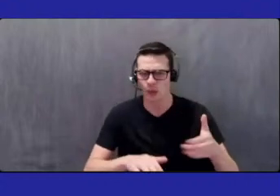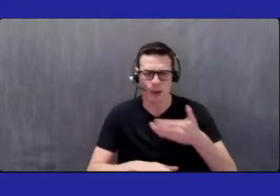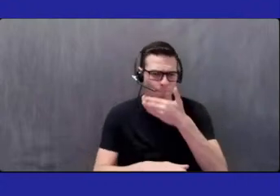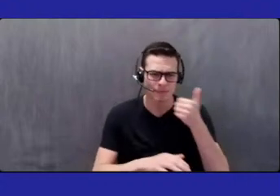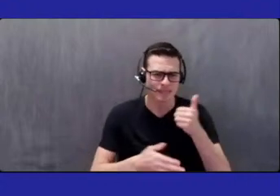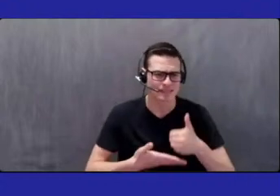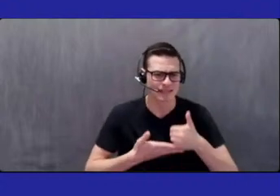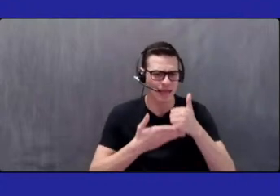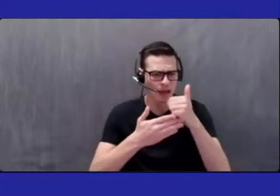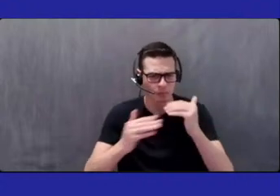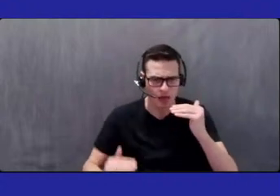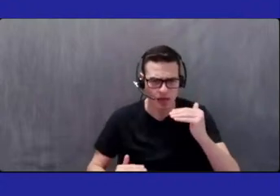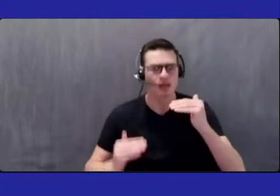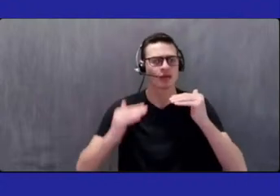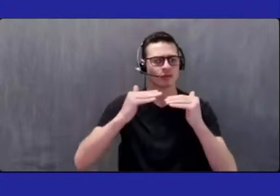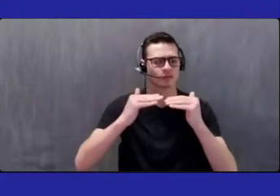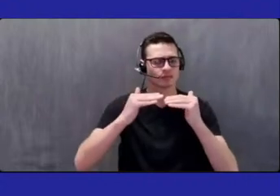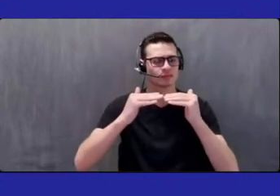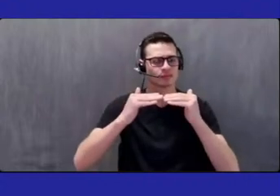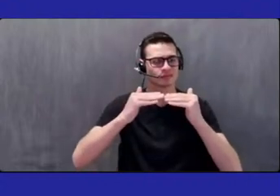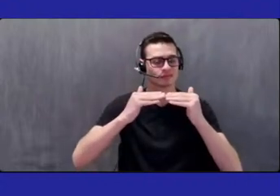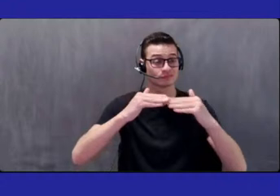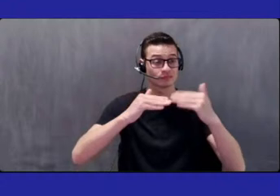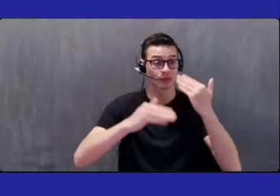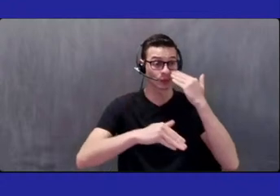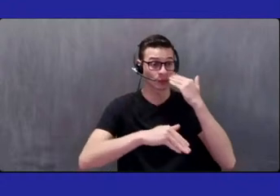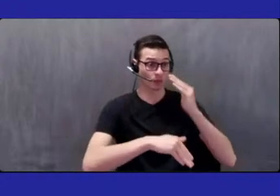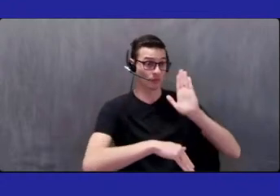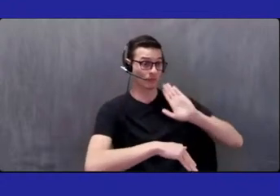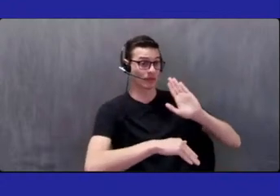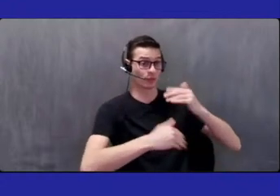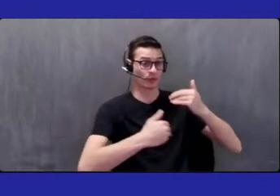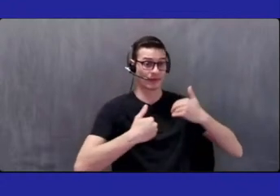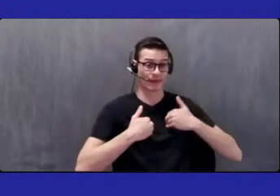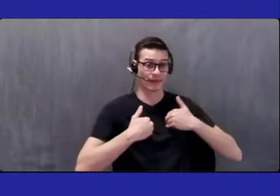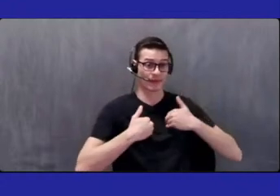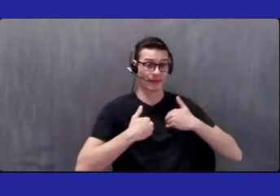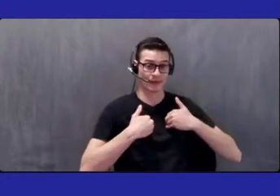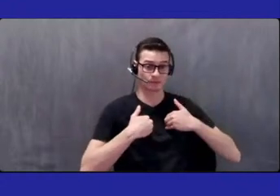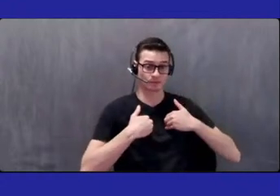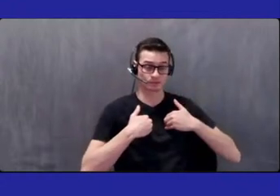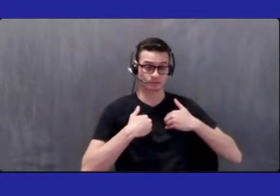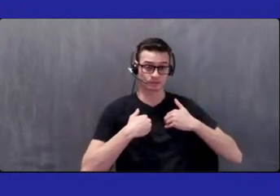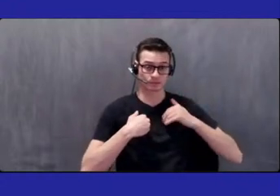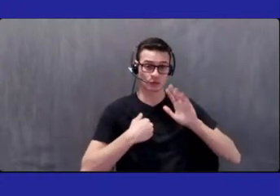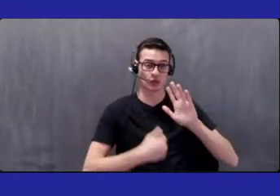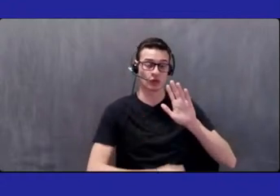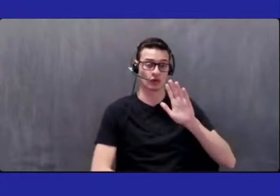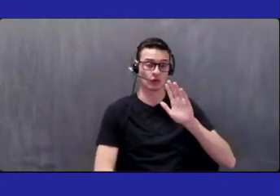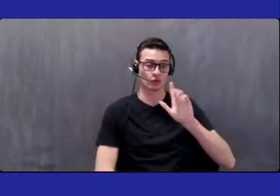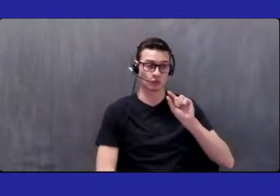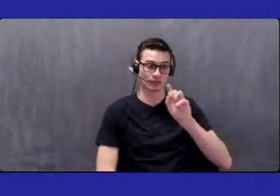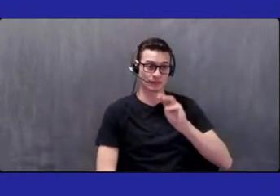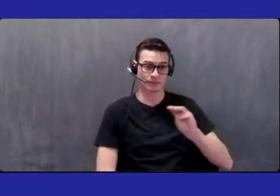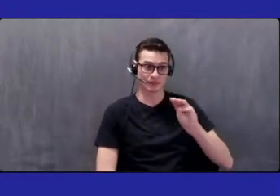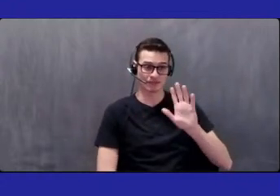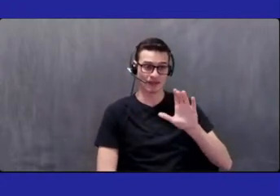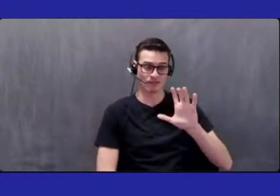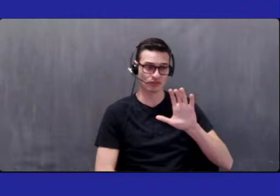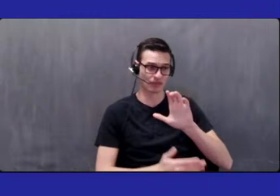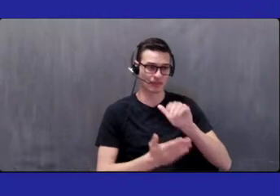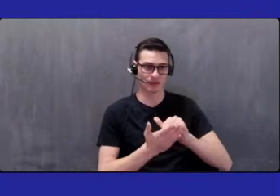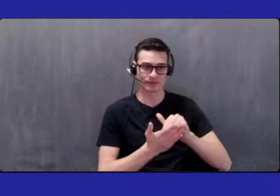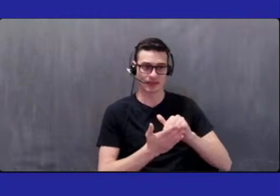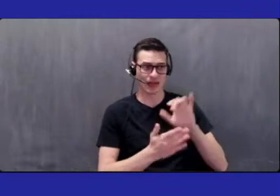You remember, at the beginning, we have a subpro, so $20,500,000. That's an excellent accomplishment about Morisaniya. Yes. Thank you, Madam